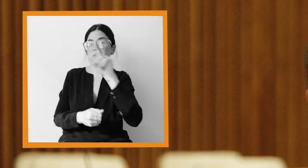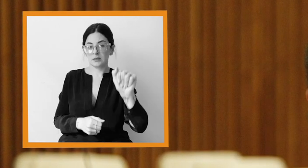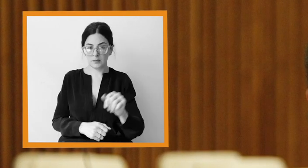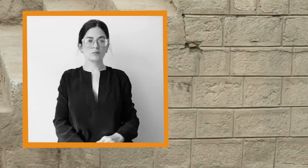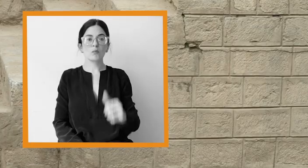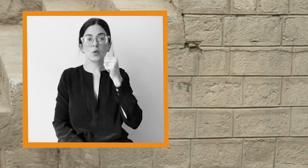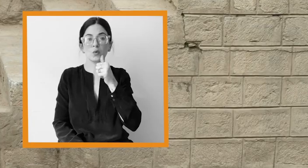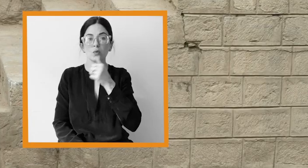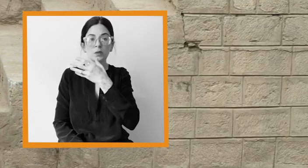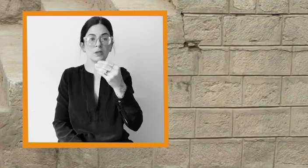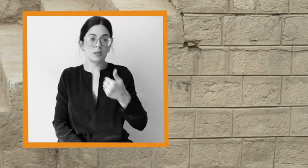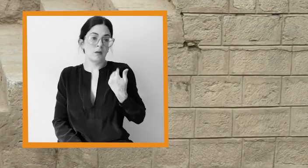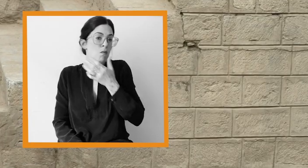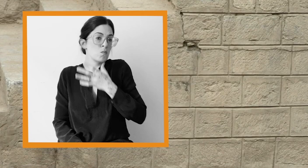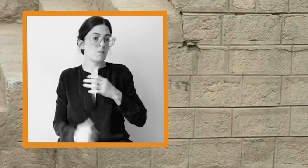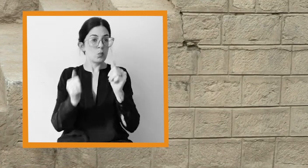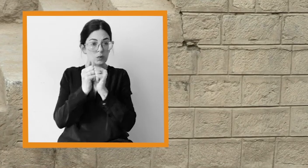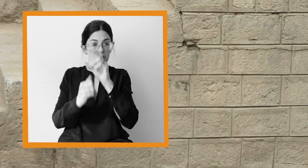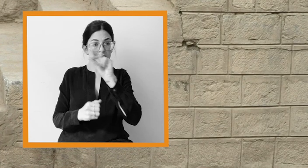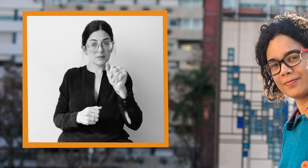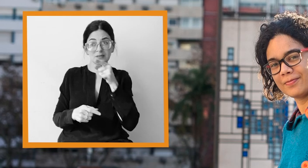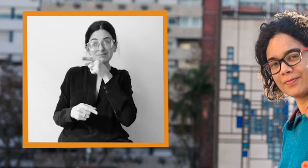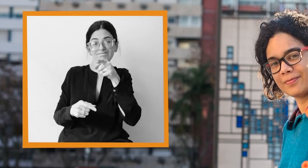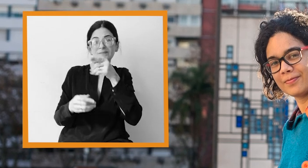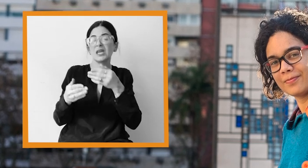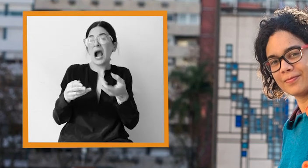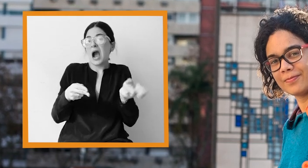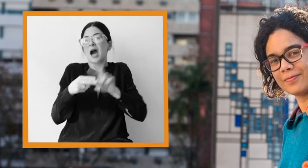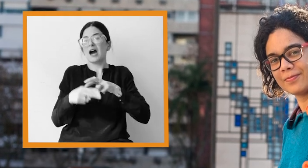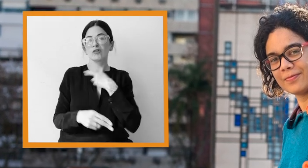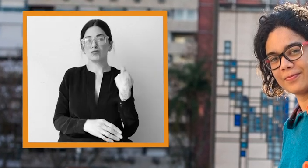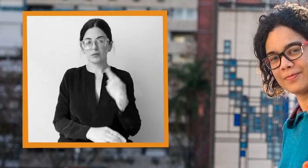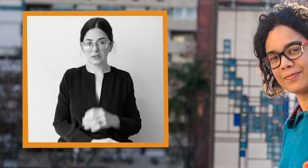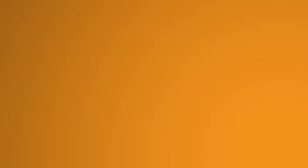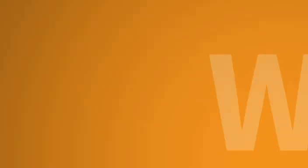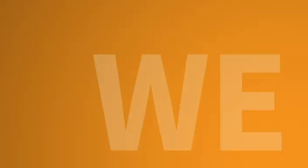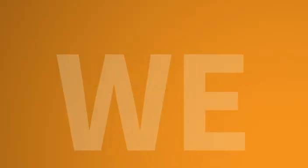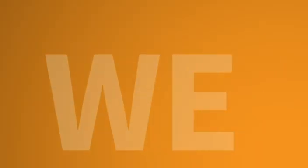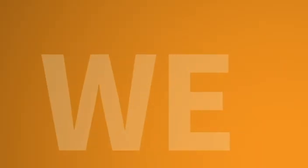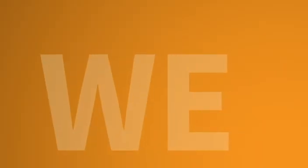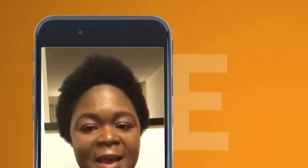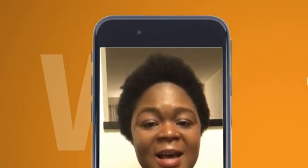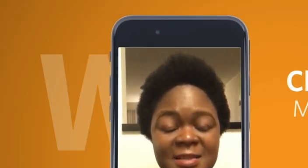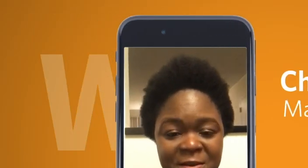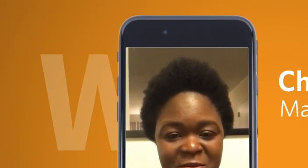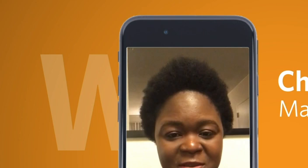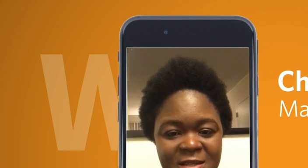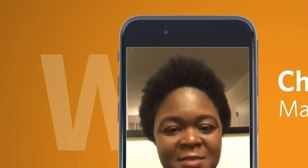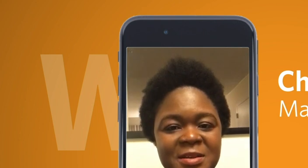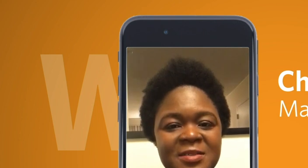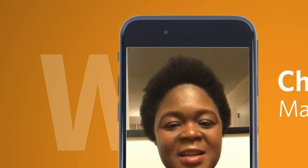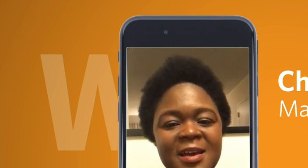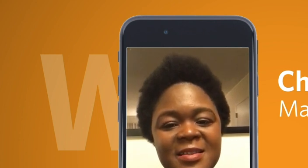most affected are persons with disabilities. Girls and young women with disabilities are at high risk. As a